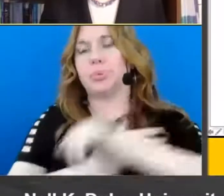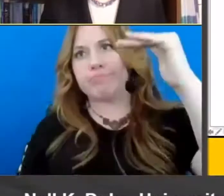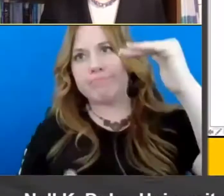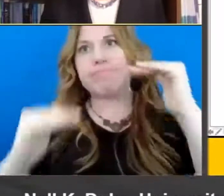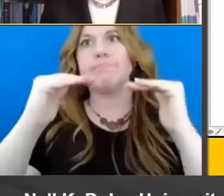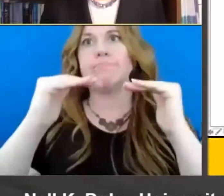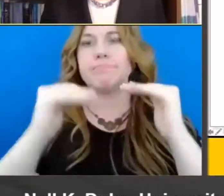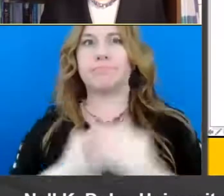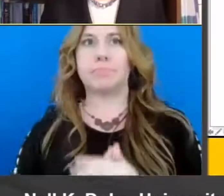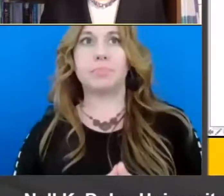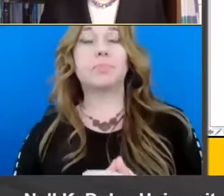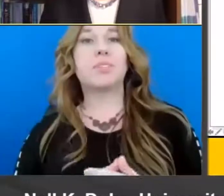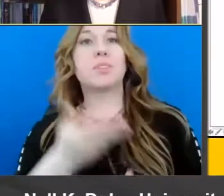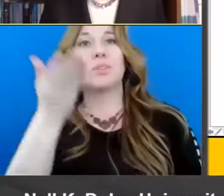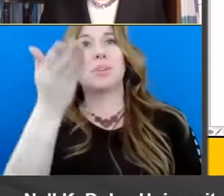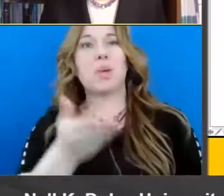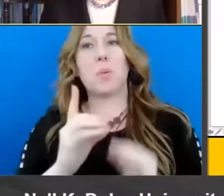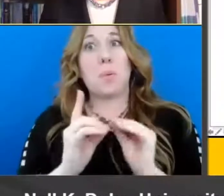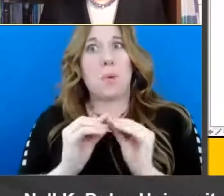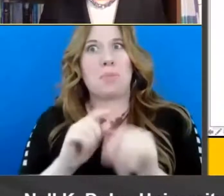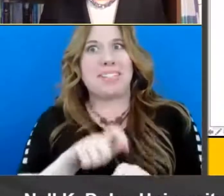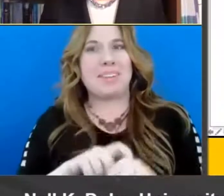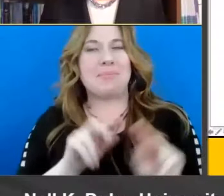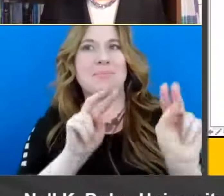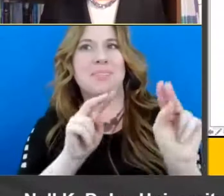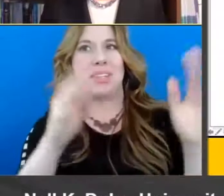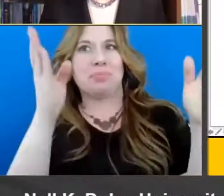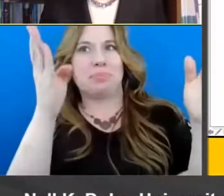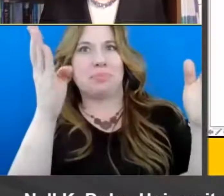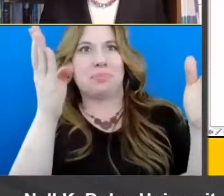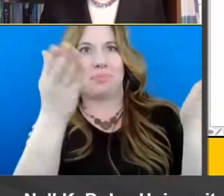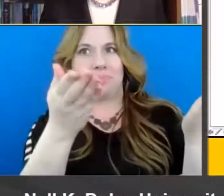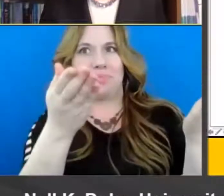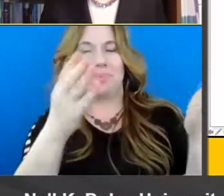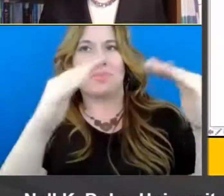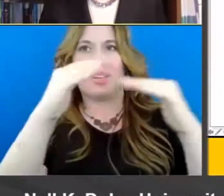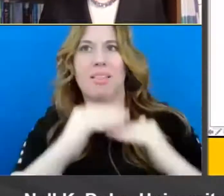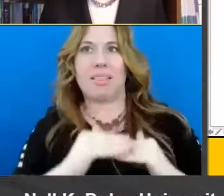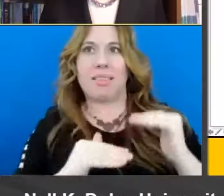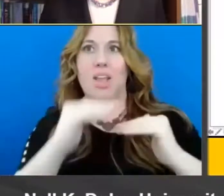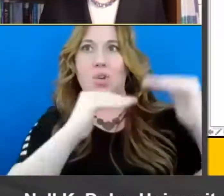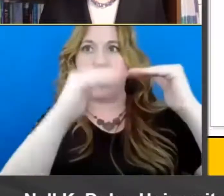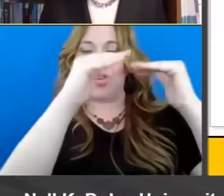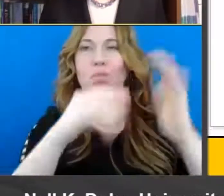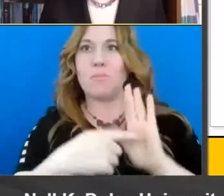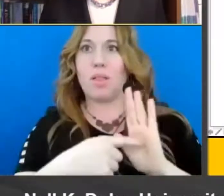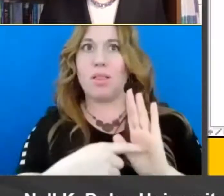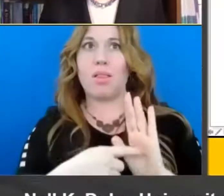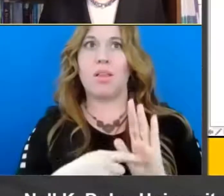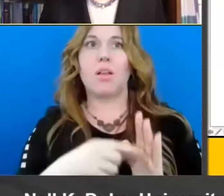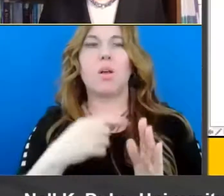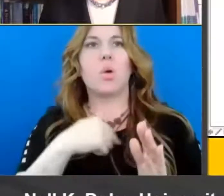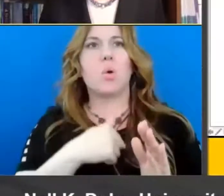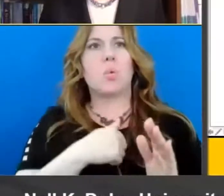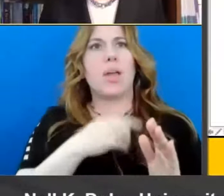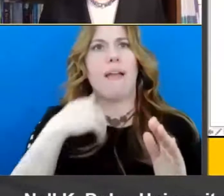uh if you can just one more time with me i'll look at this uh layered model um you can see that we put lines above